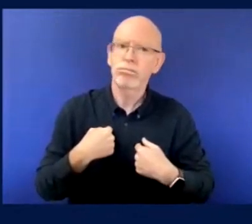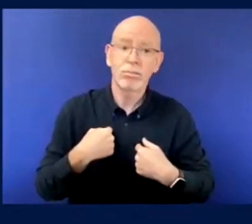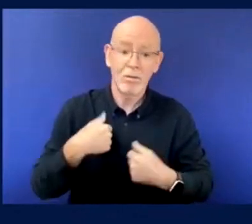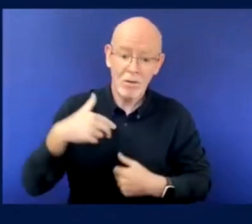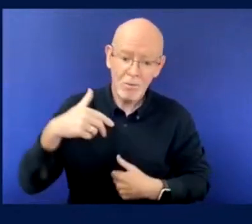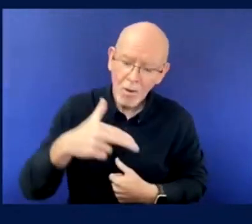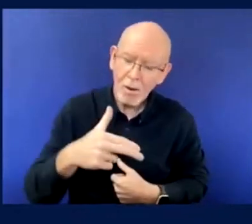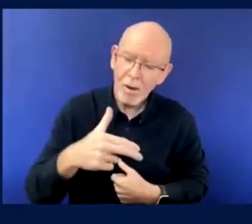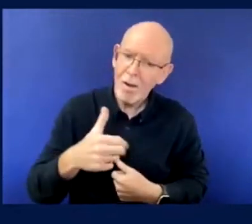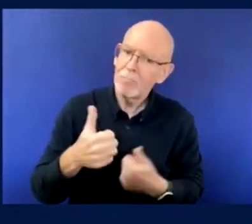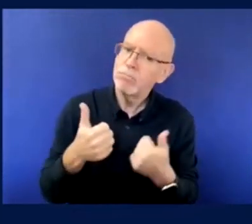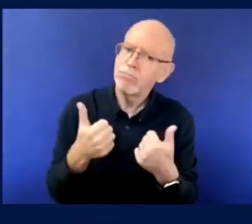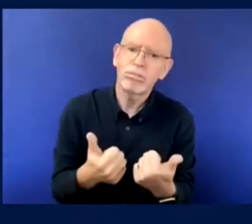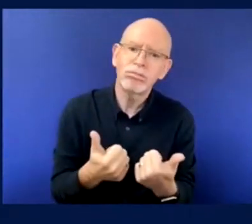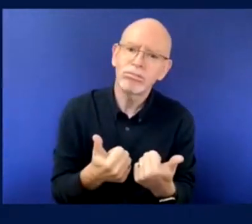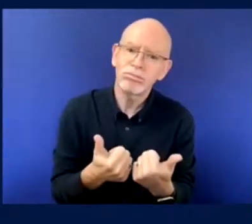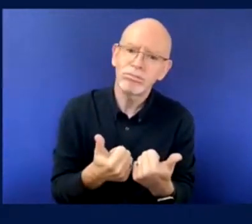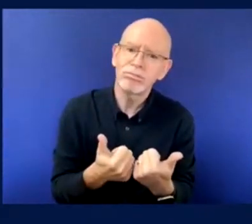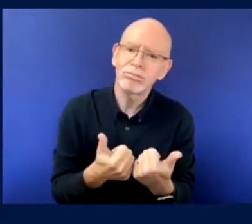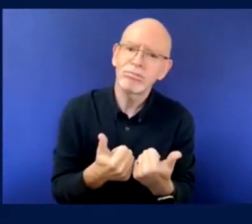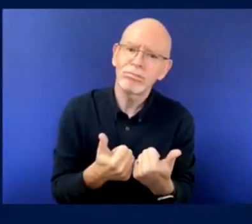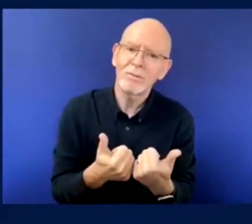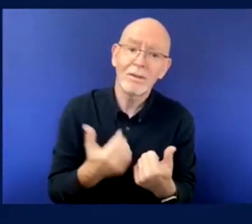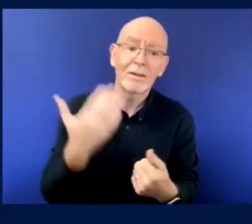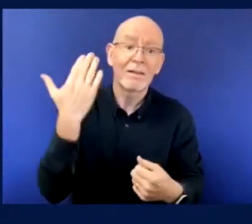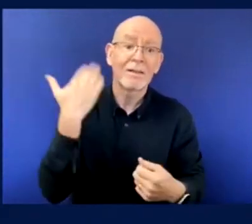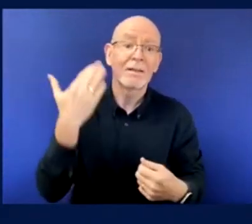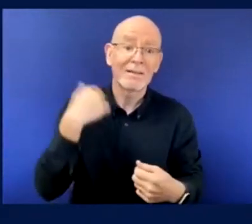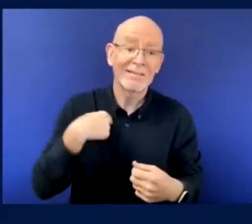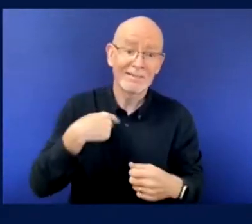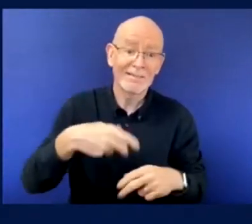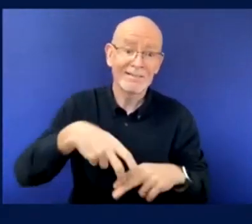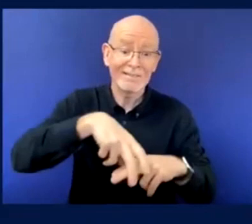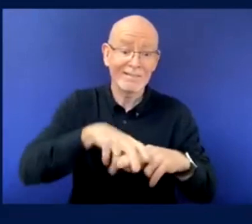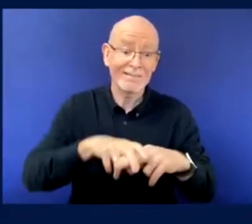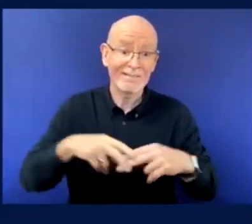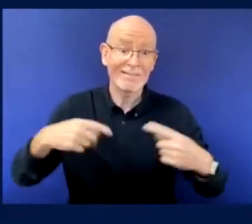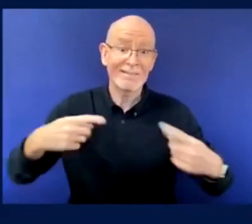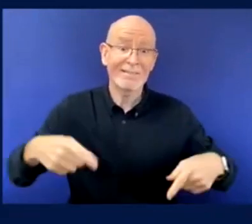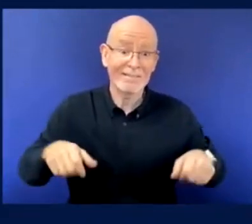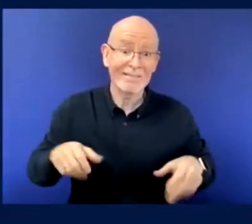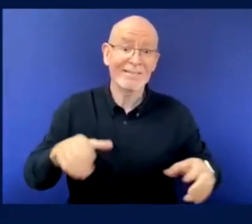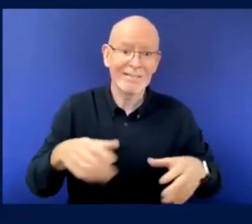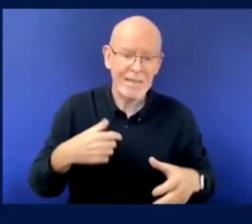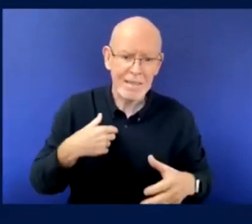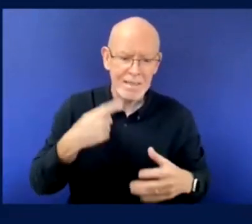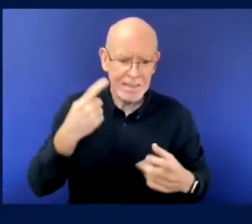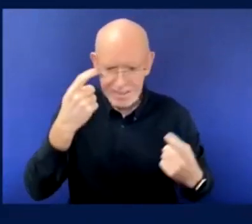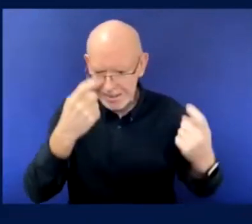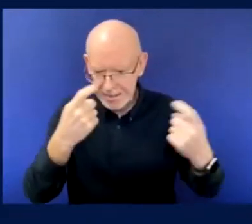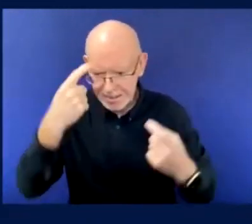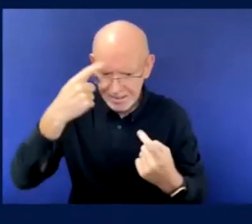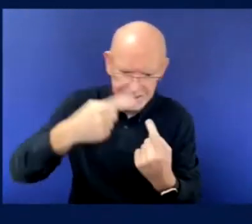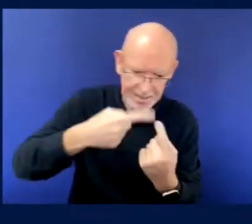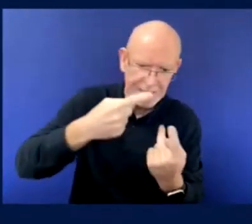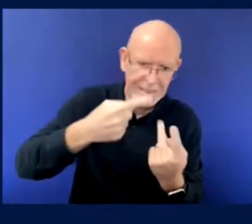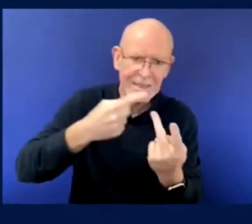can drive me or can I drive at myself? Where are the trains? Where are the parking spots for disabled people?